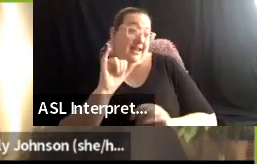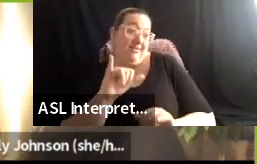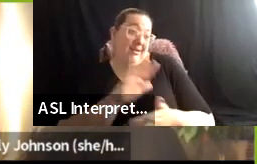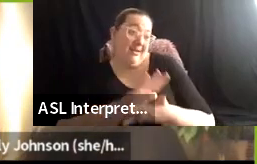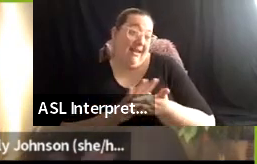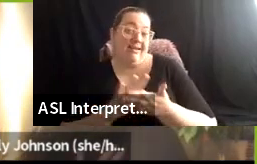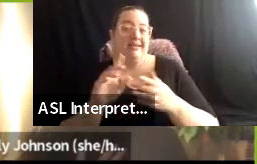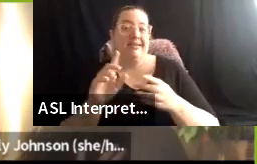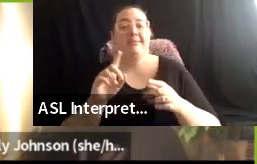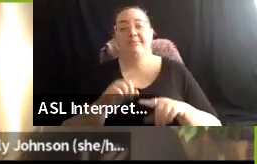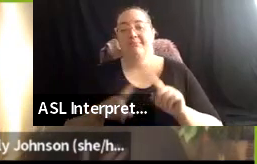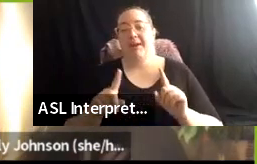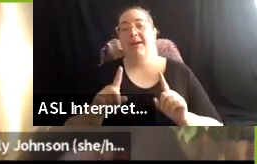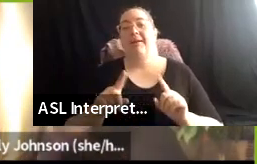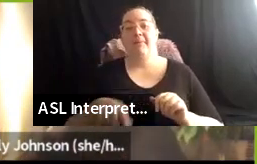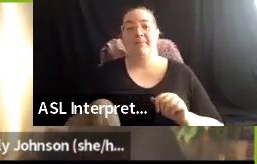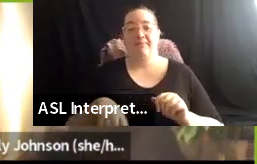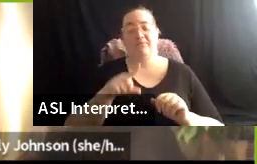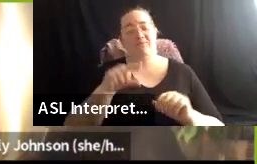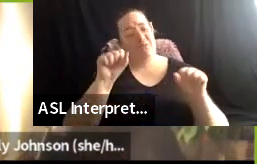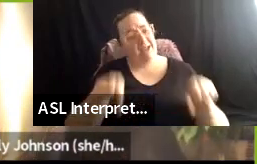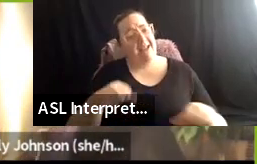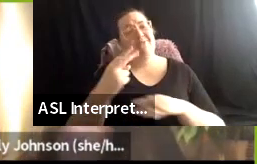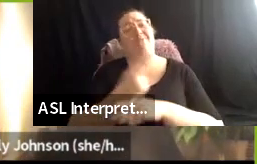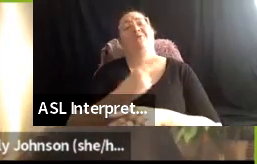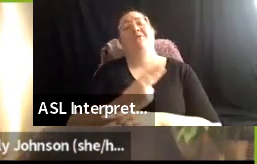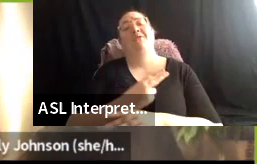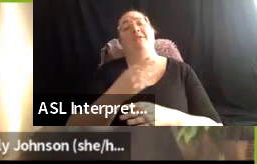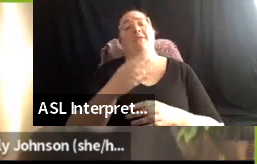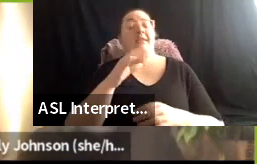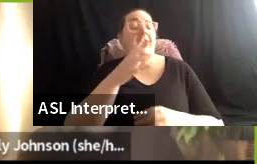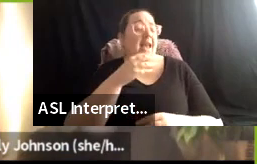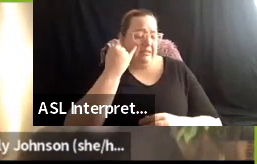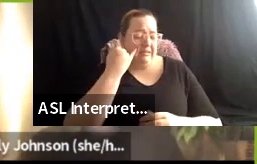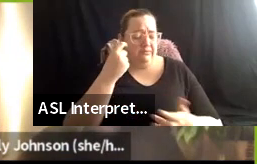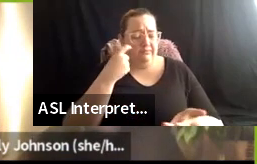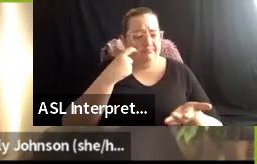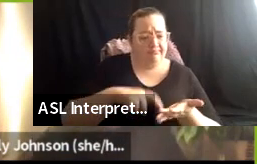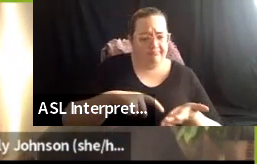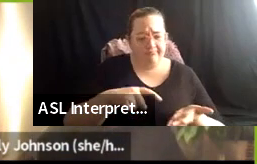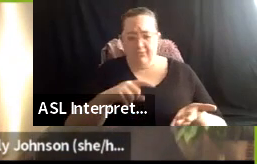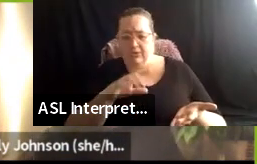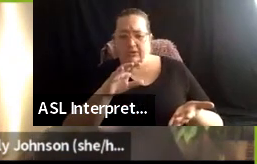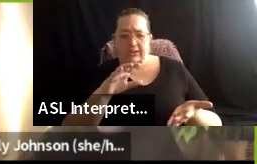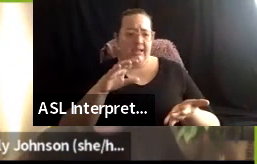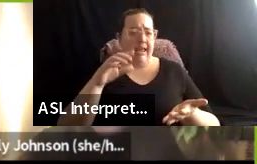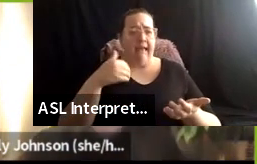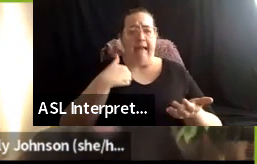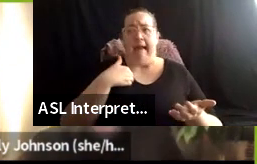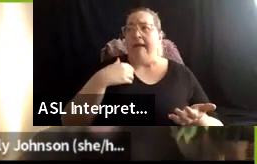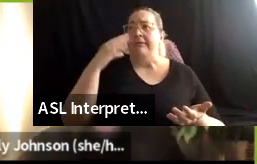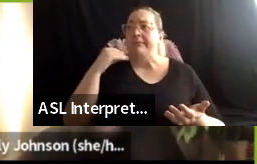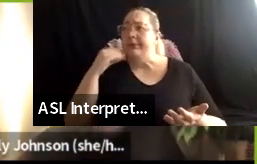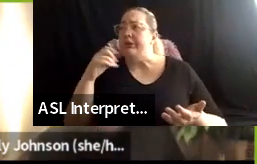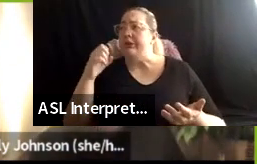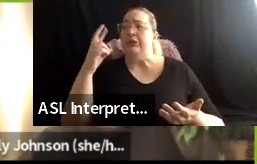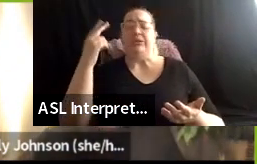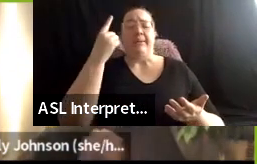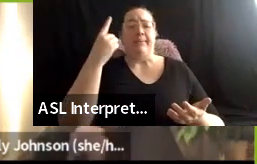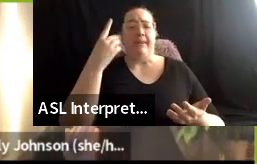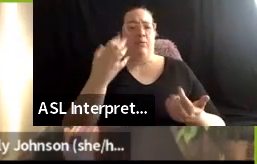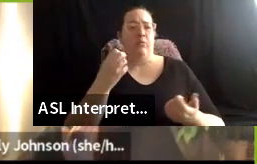and, and, and also, um, share feedback with us on how your experience is with that, and I also, I think, need to particularly point out